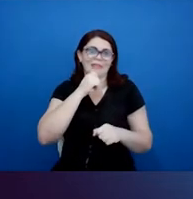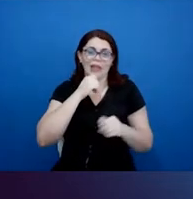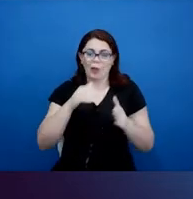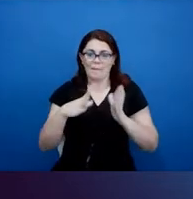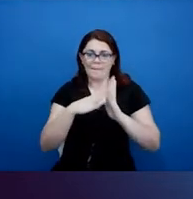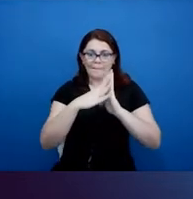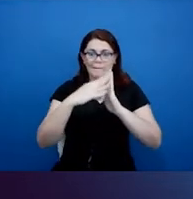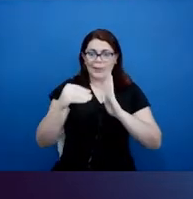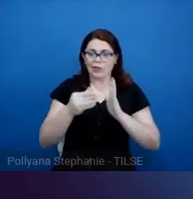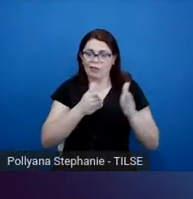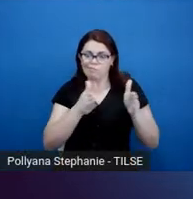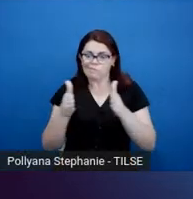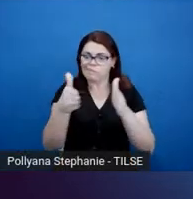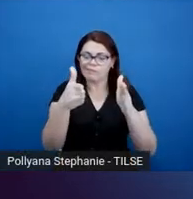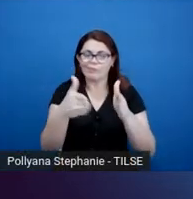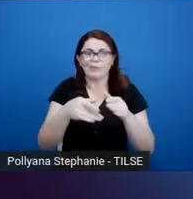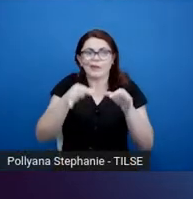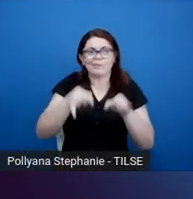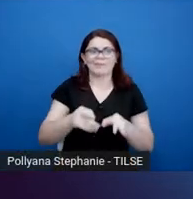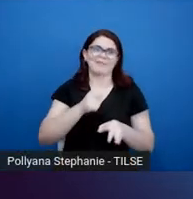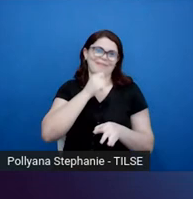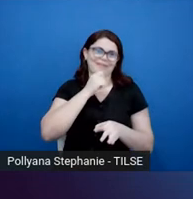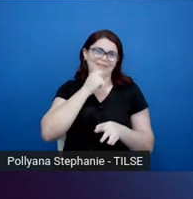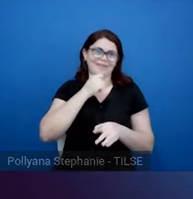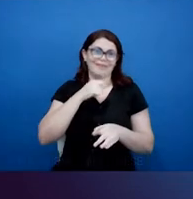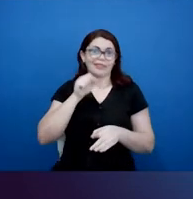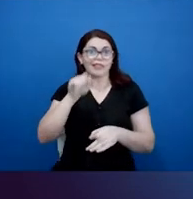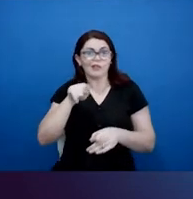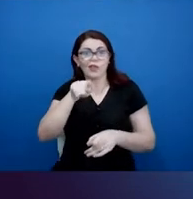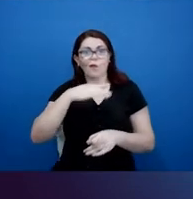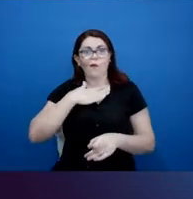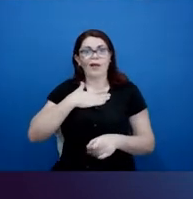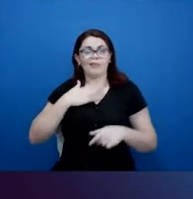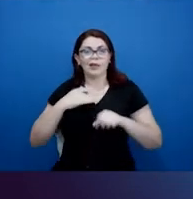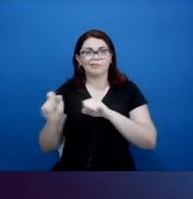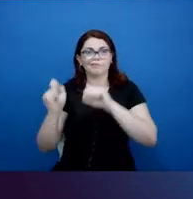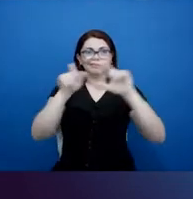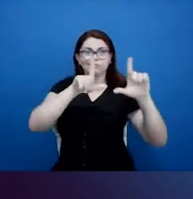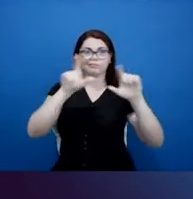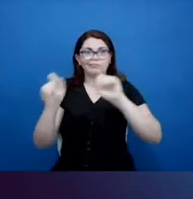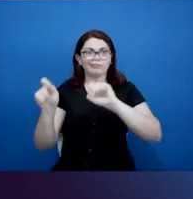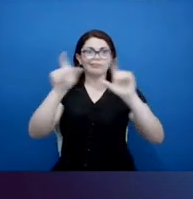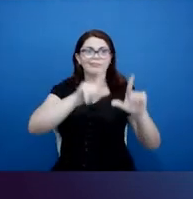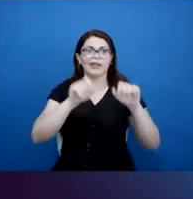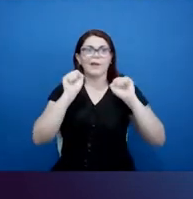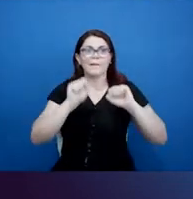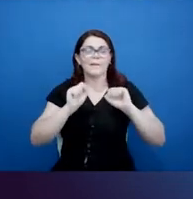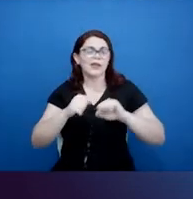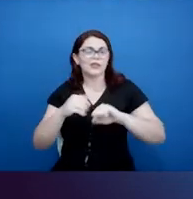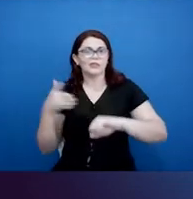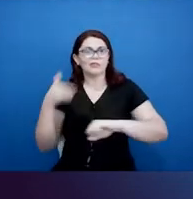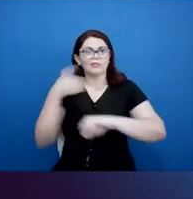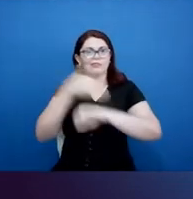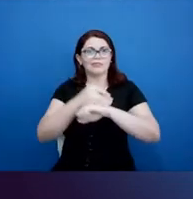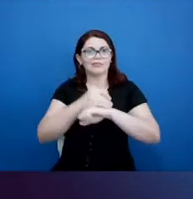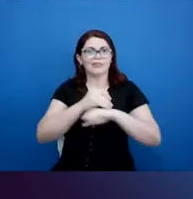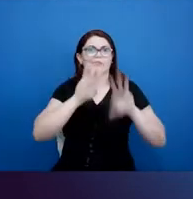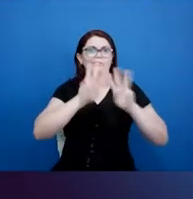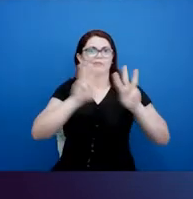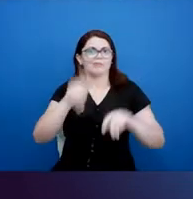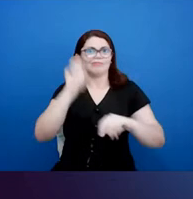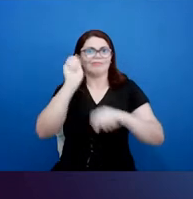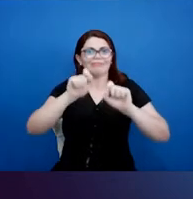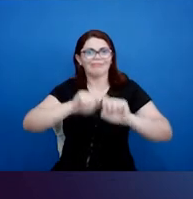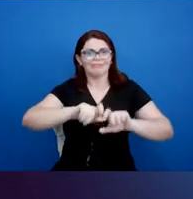that we should do it. If you'd like my slides, you can access my slides here, and